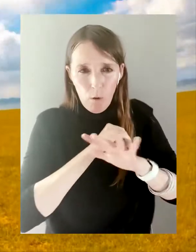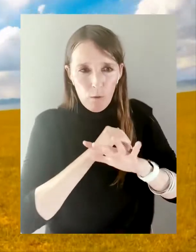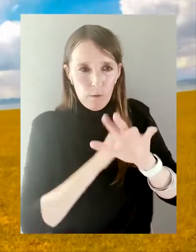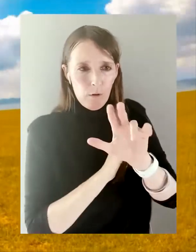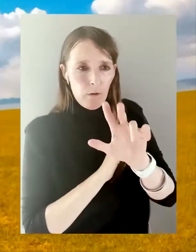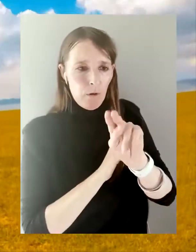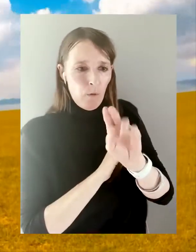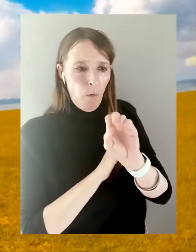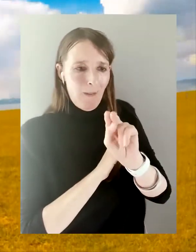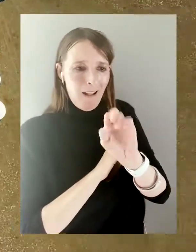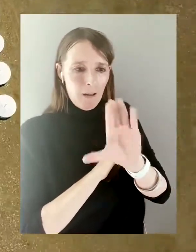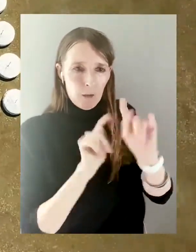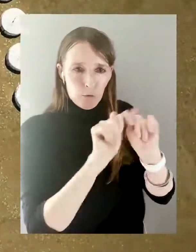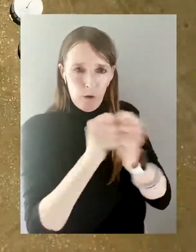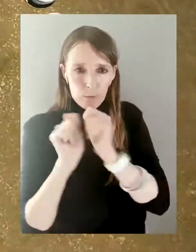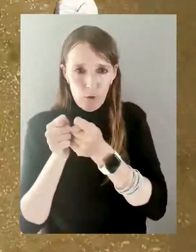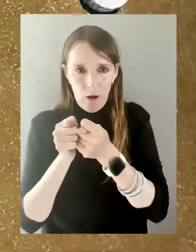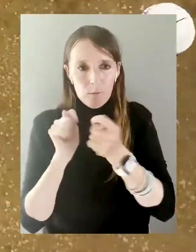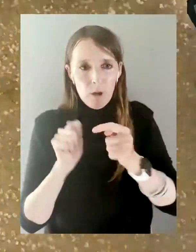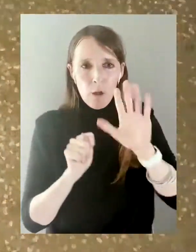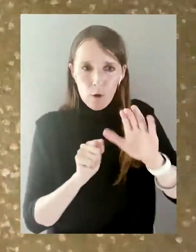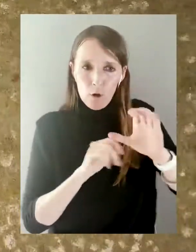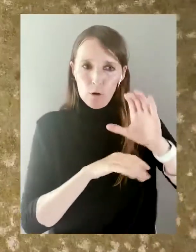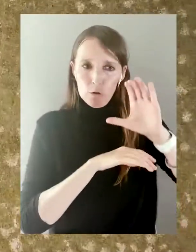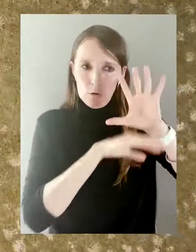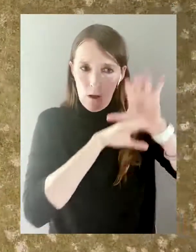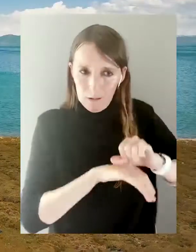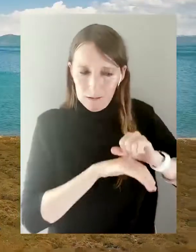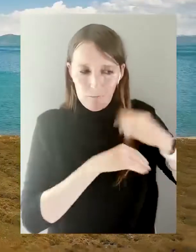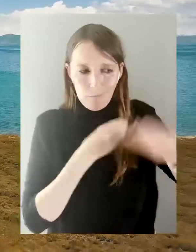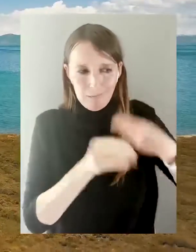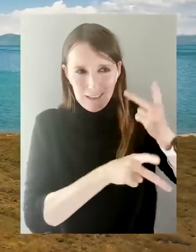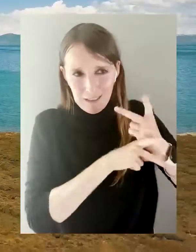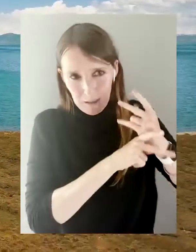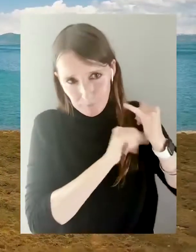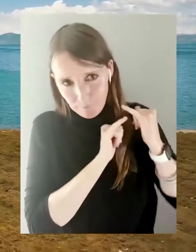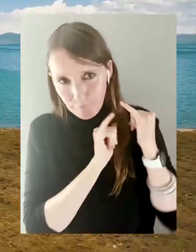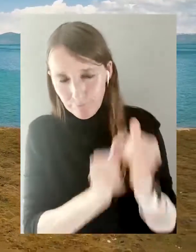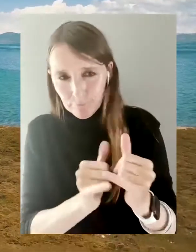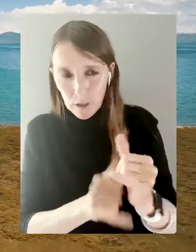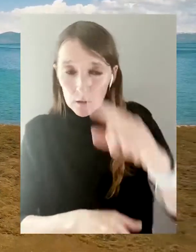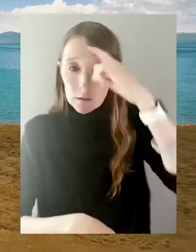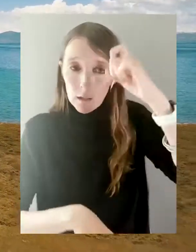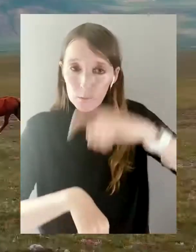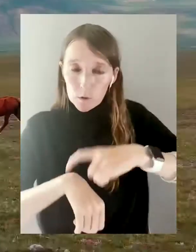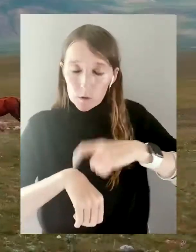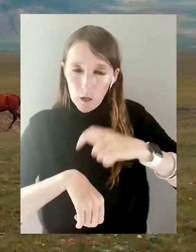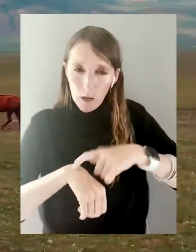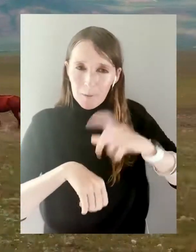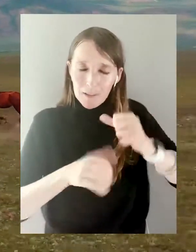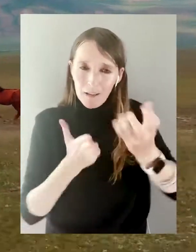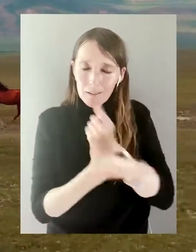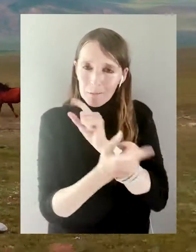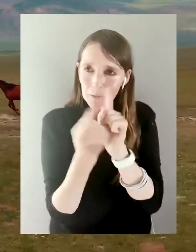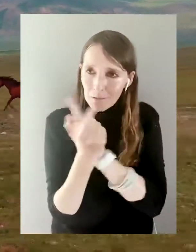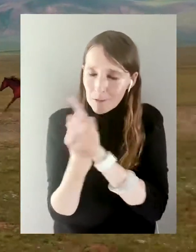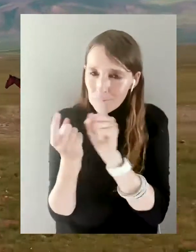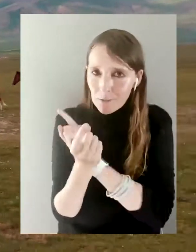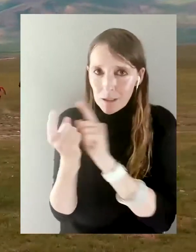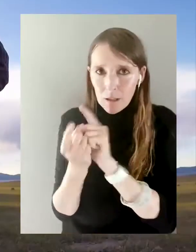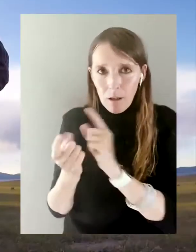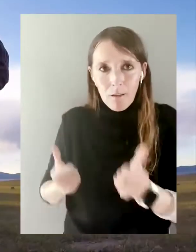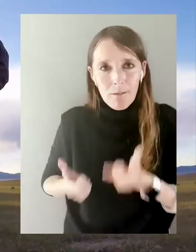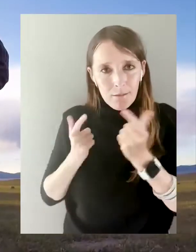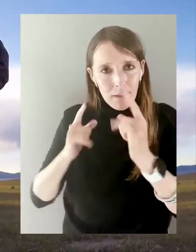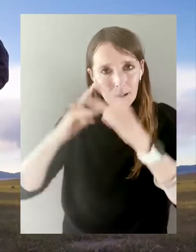ancient nomadic tribes. Kyrgyz people preserved their traditions and customs to these days. In summer pastures,